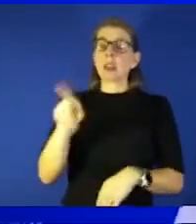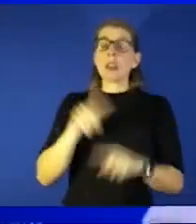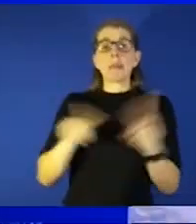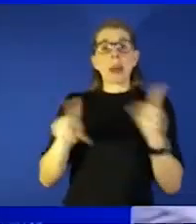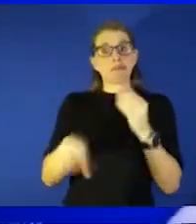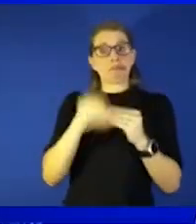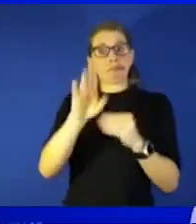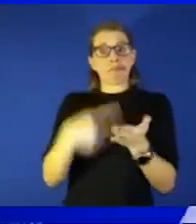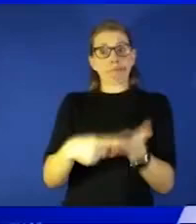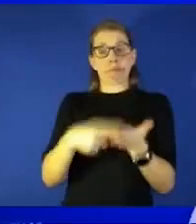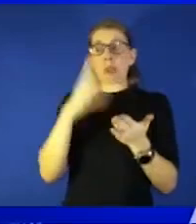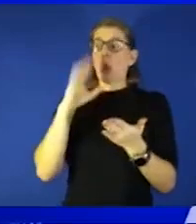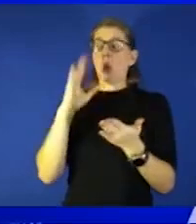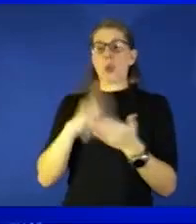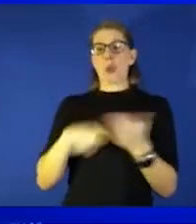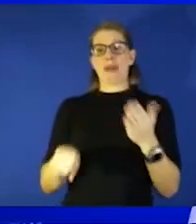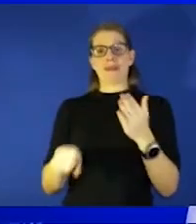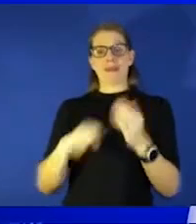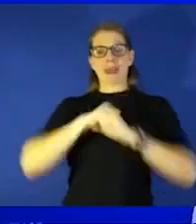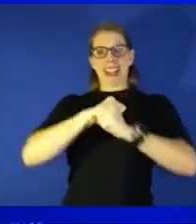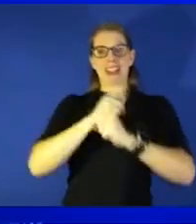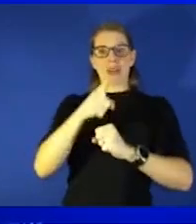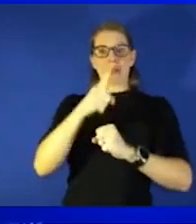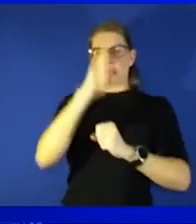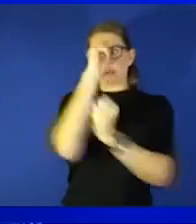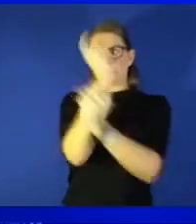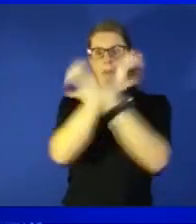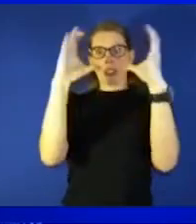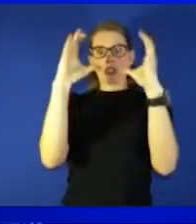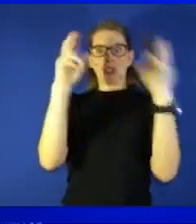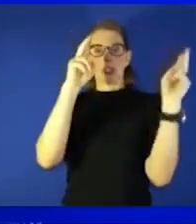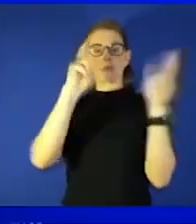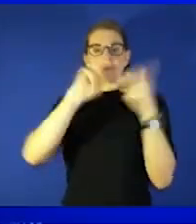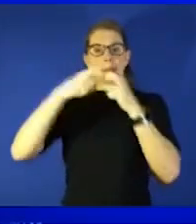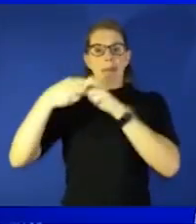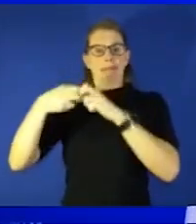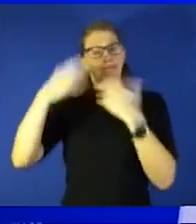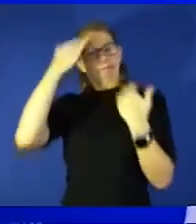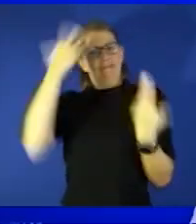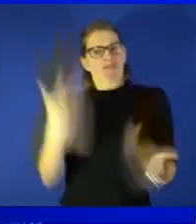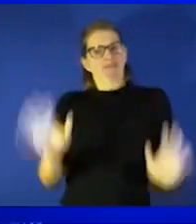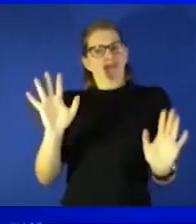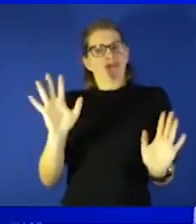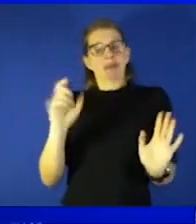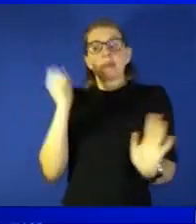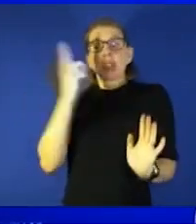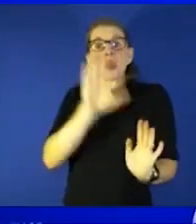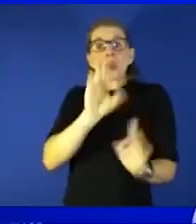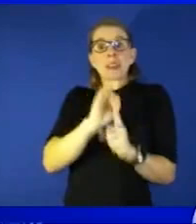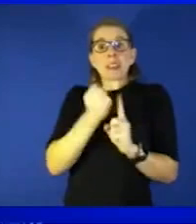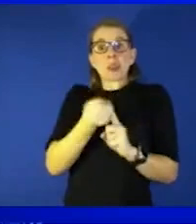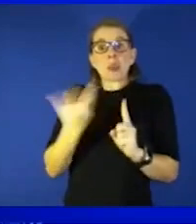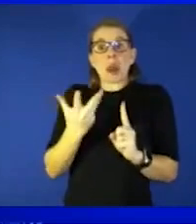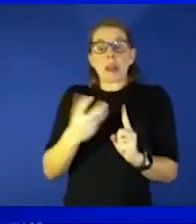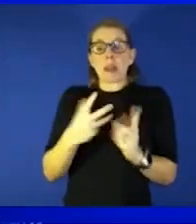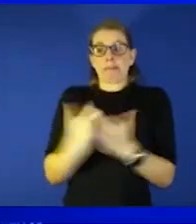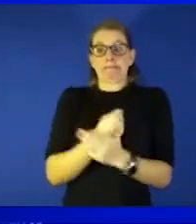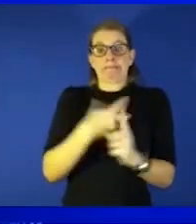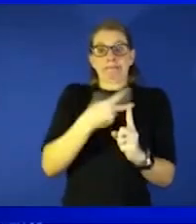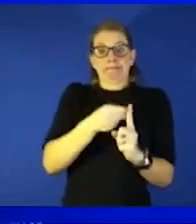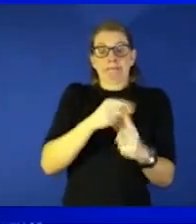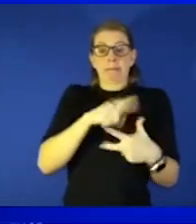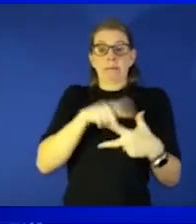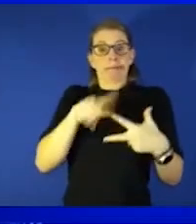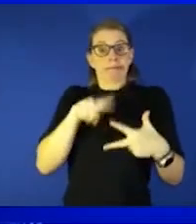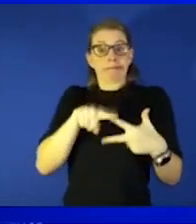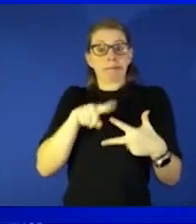you we know the big picture issues and it is understanding those situations that you're in number one it's getting vaccinated number two it's understanding the